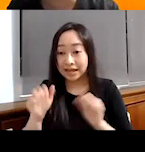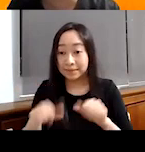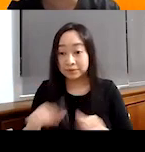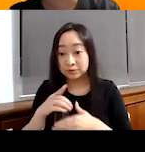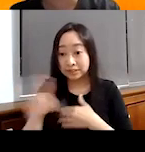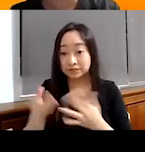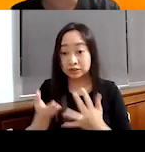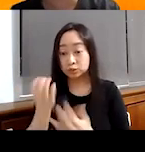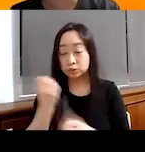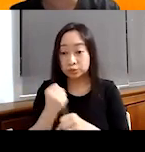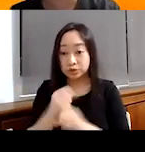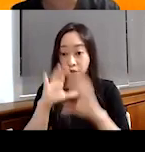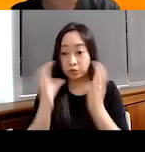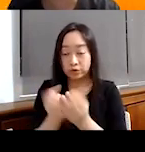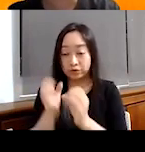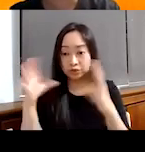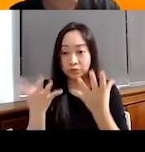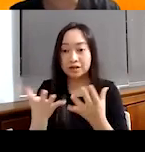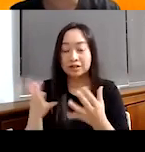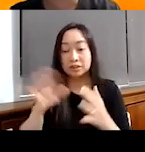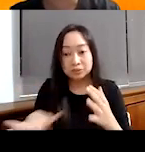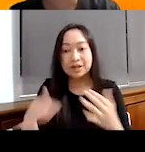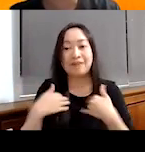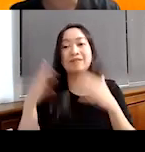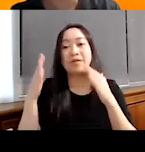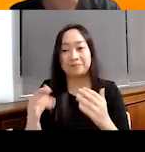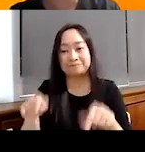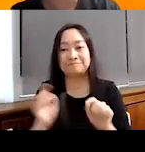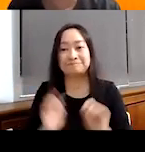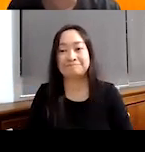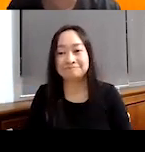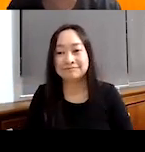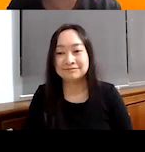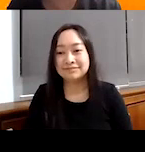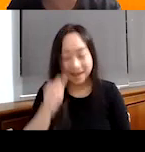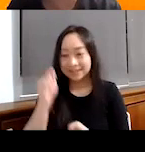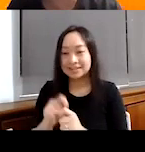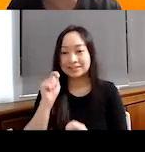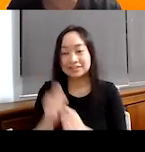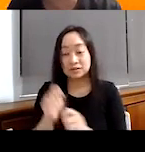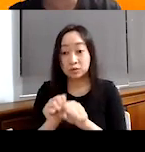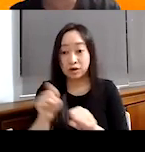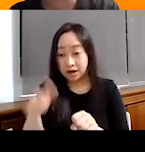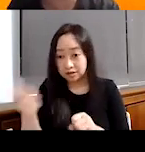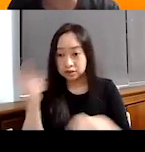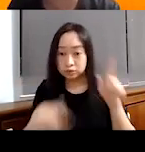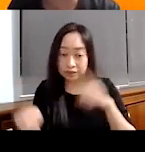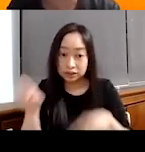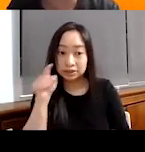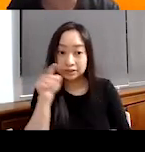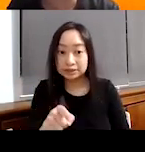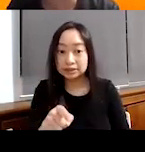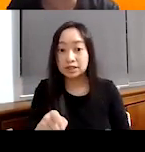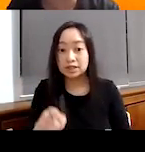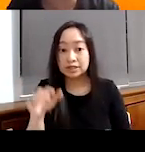deliver through the world of World Vision is really just that children have hope. Yeah, exactly. Exactly. So on our strategy, this current strategy